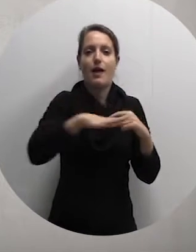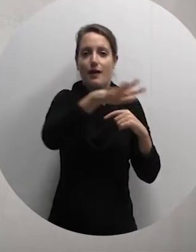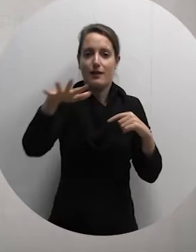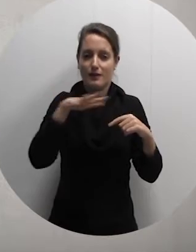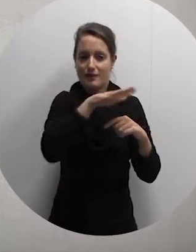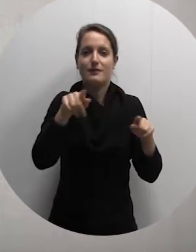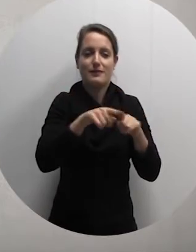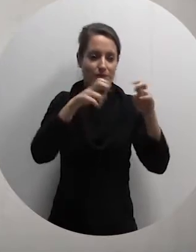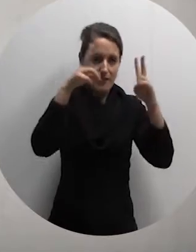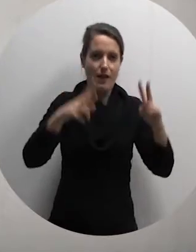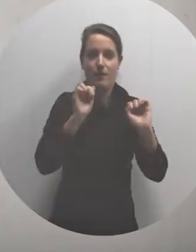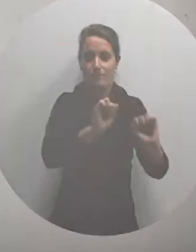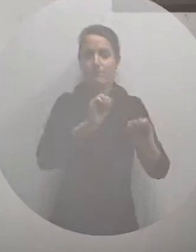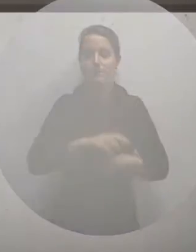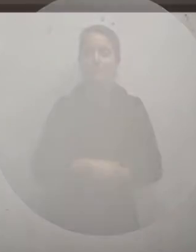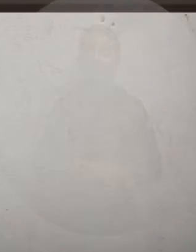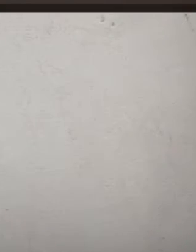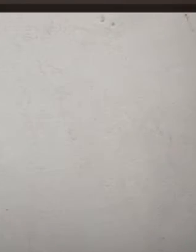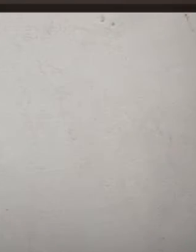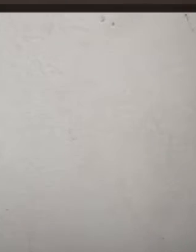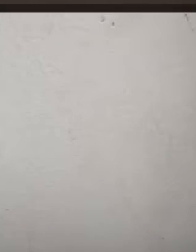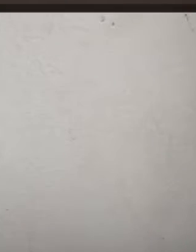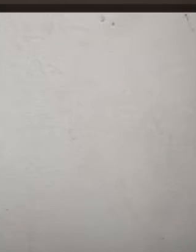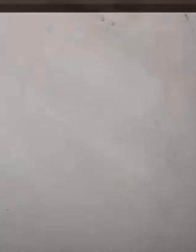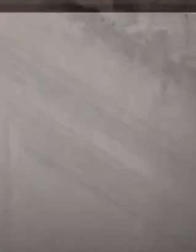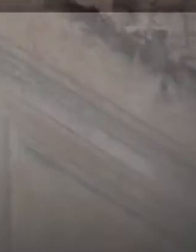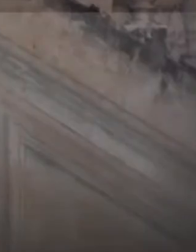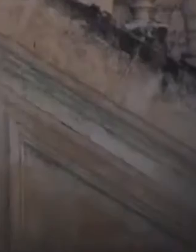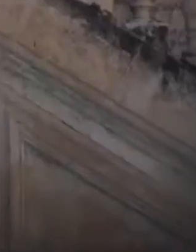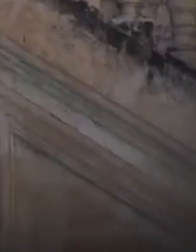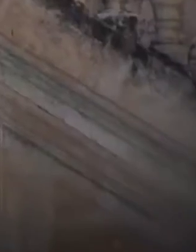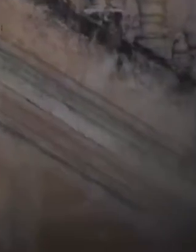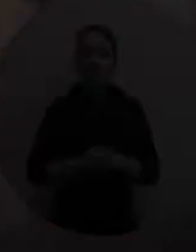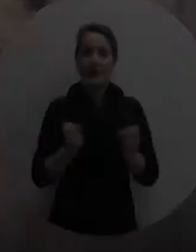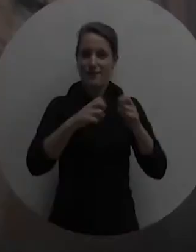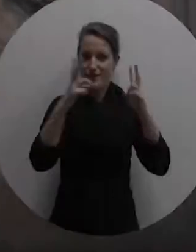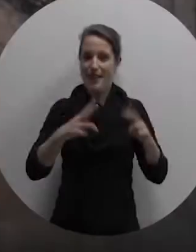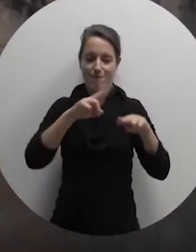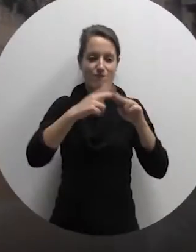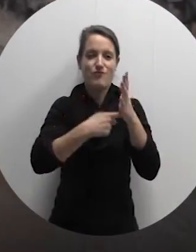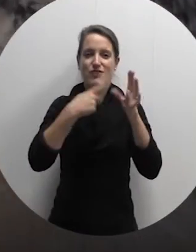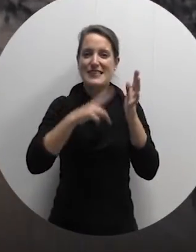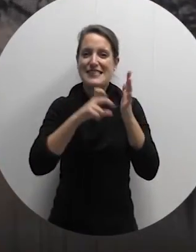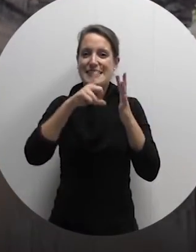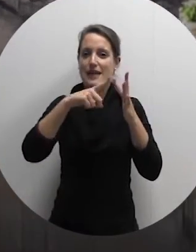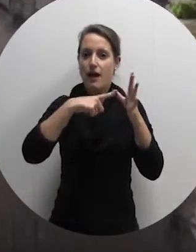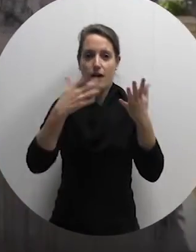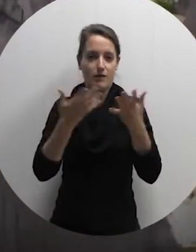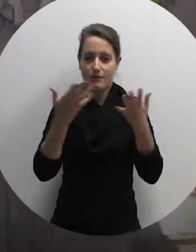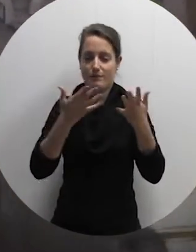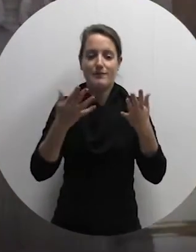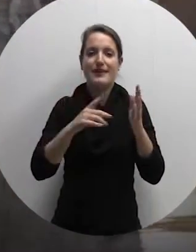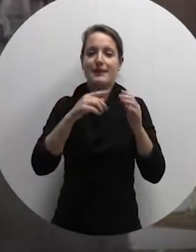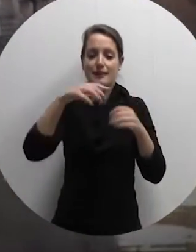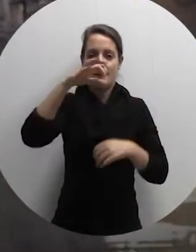and its adjoining lands. Villa Francia Villa Francia is situated in the